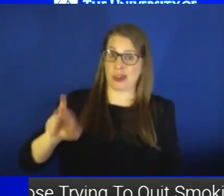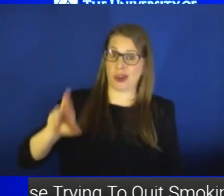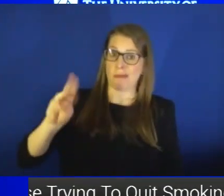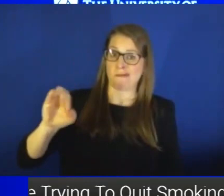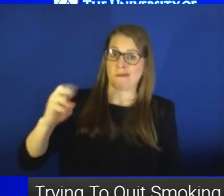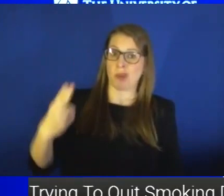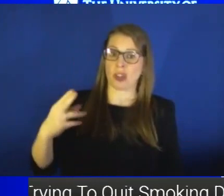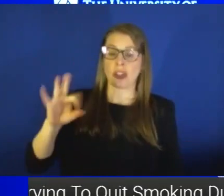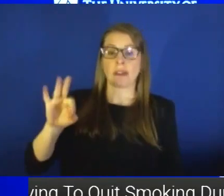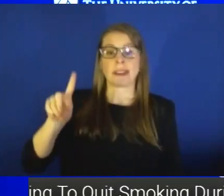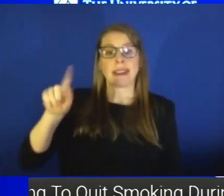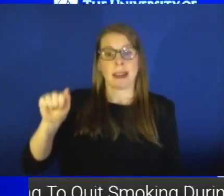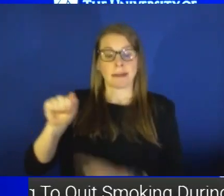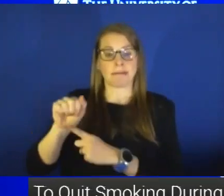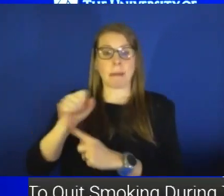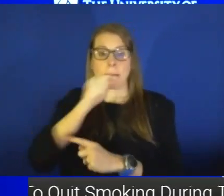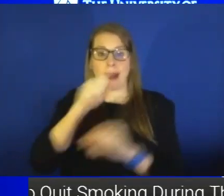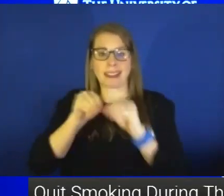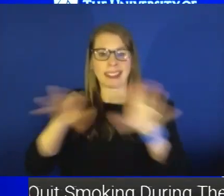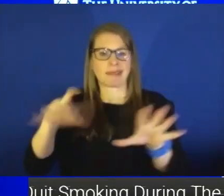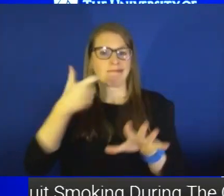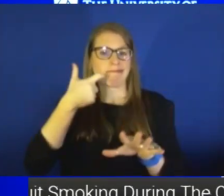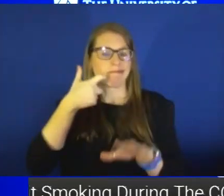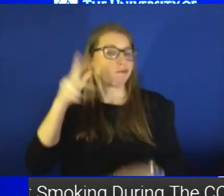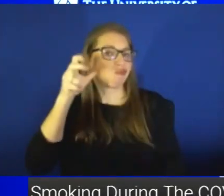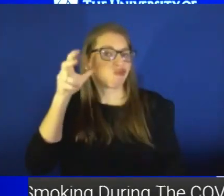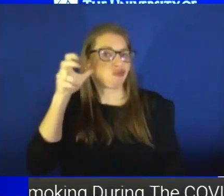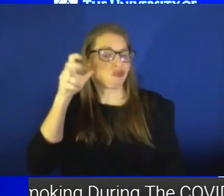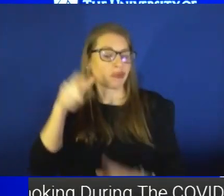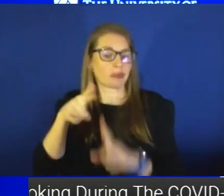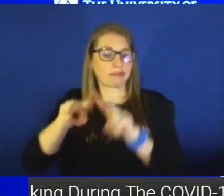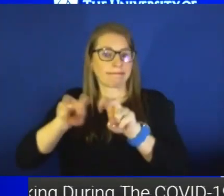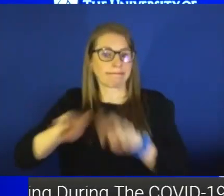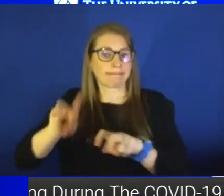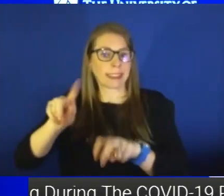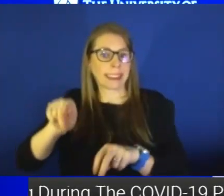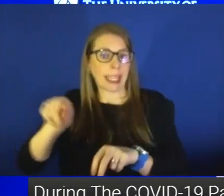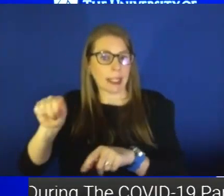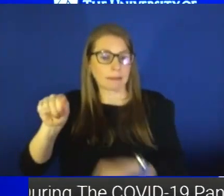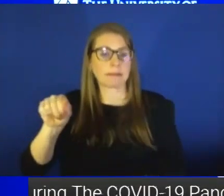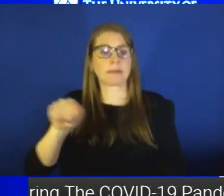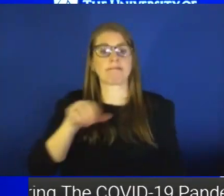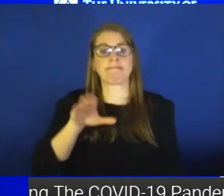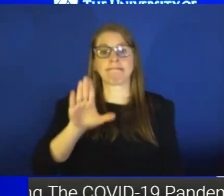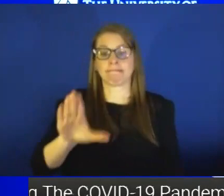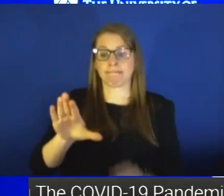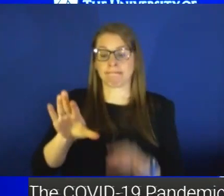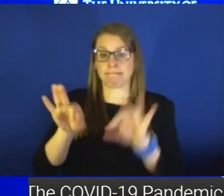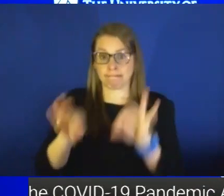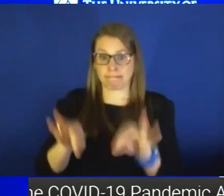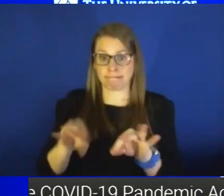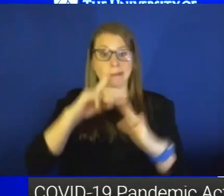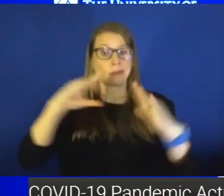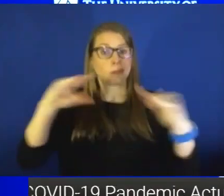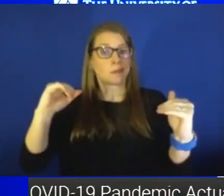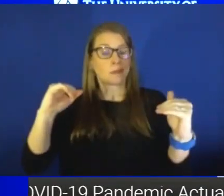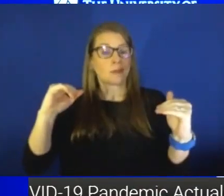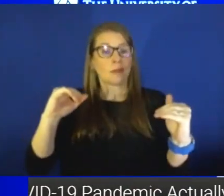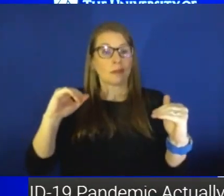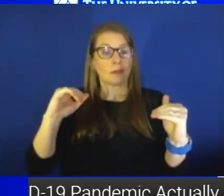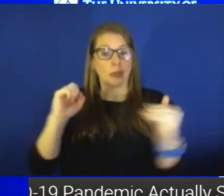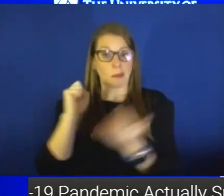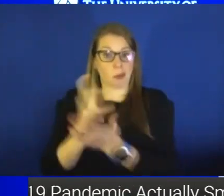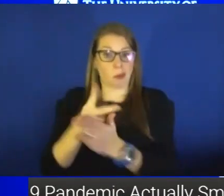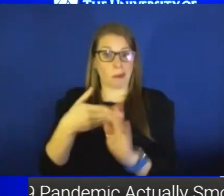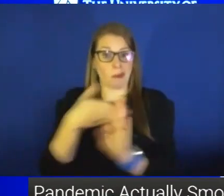recently and talked that they are continuing to analyze the data. And in his words, he hopes that there would be an approval before he